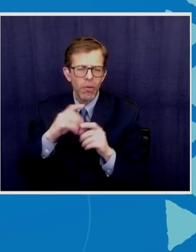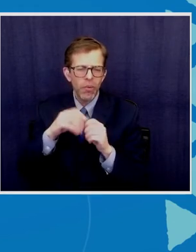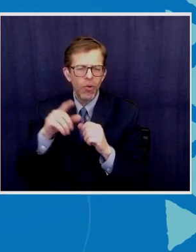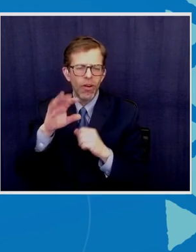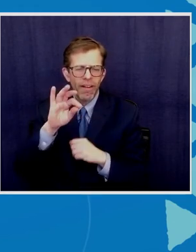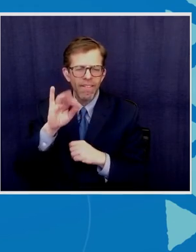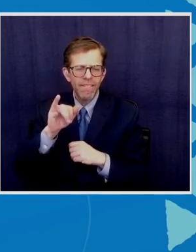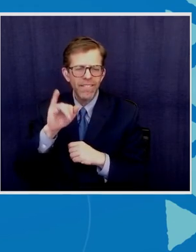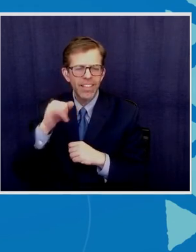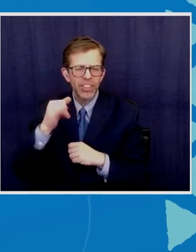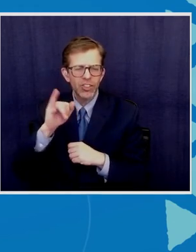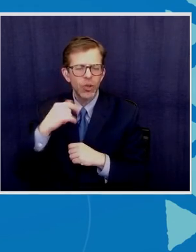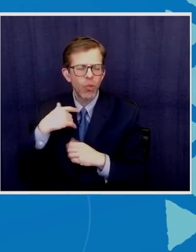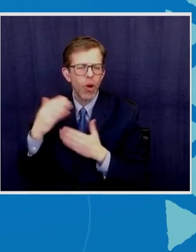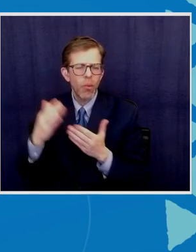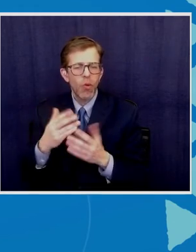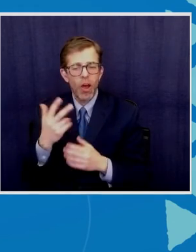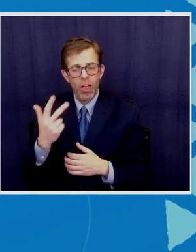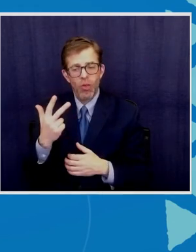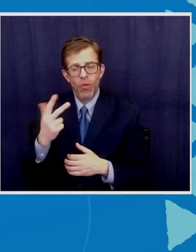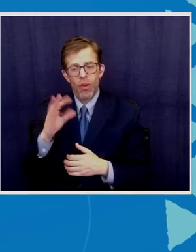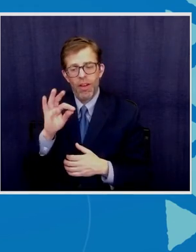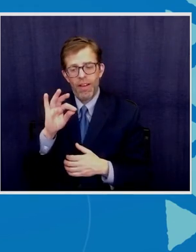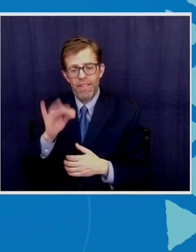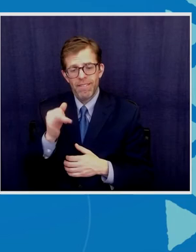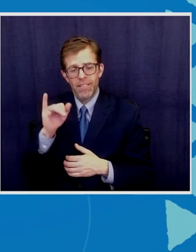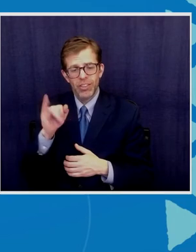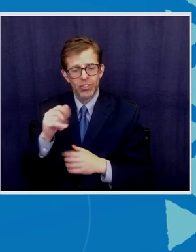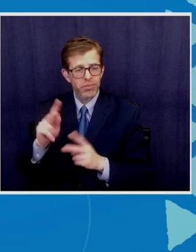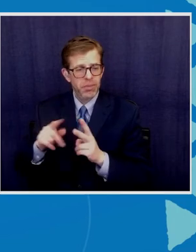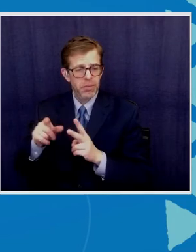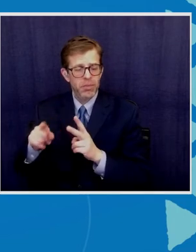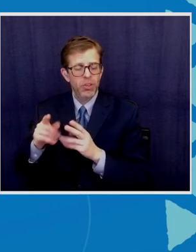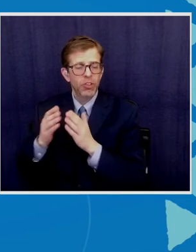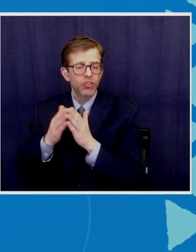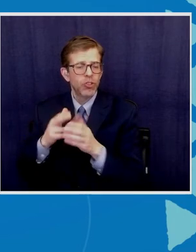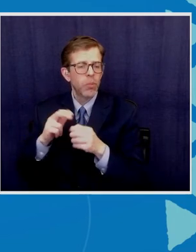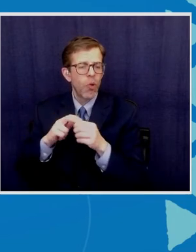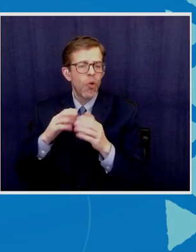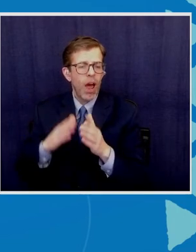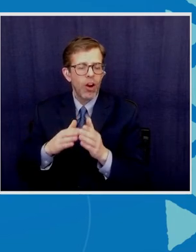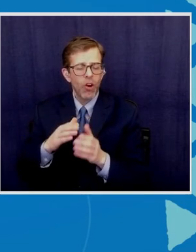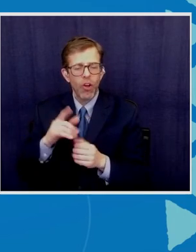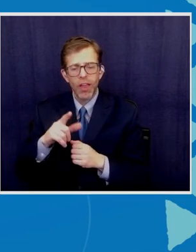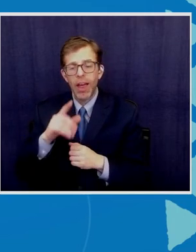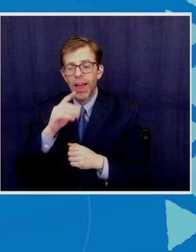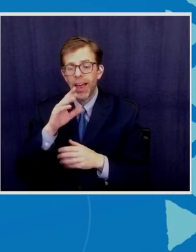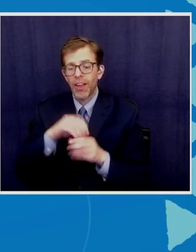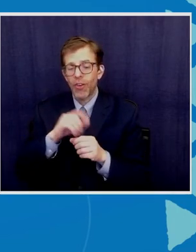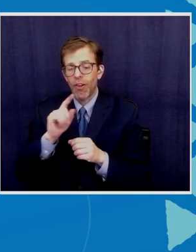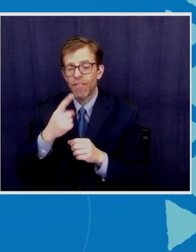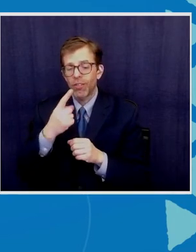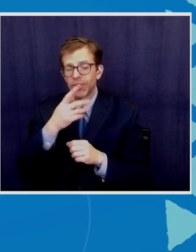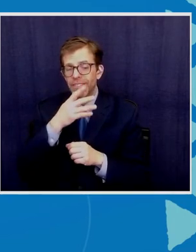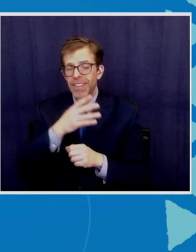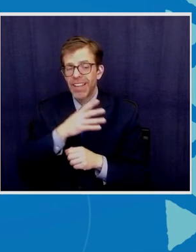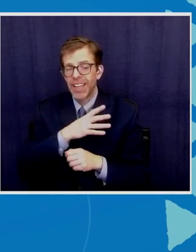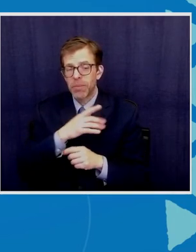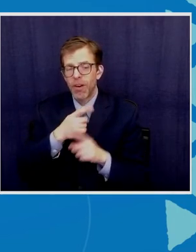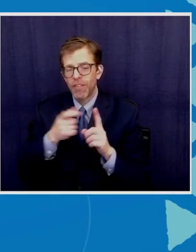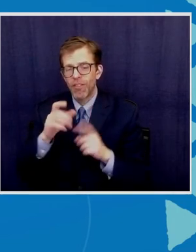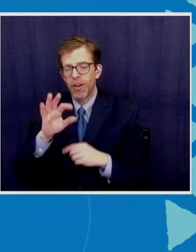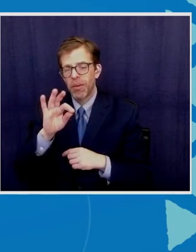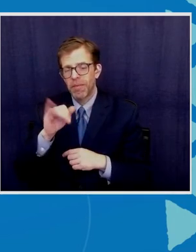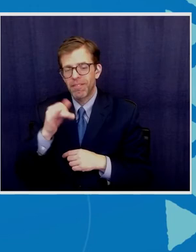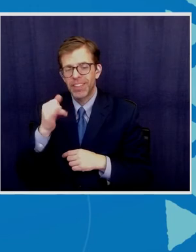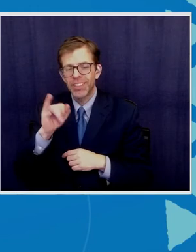three Fijian ship riders on board including the first female ship rider from Fiji on board the